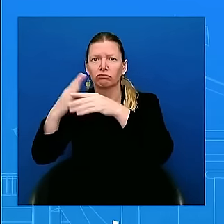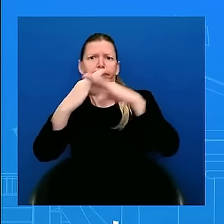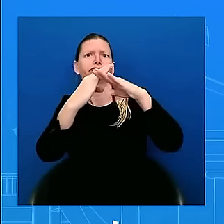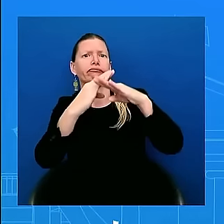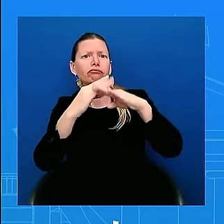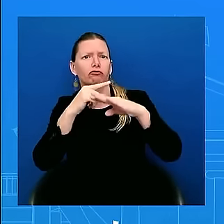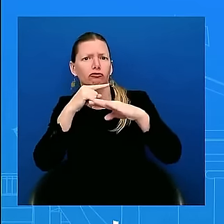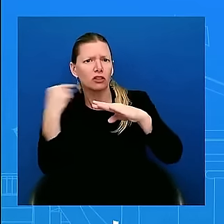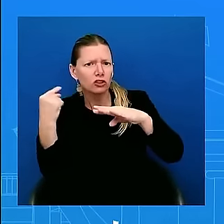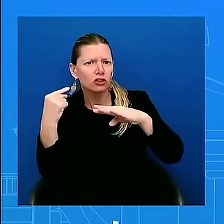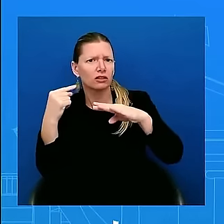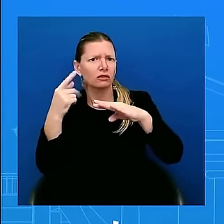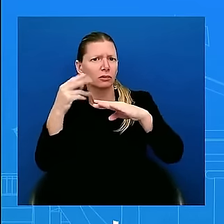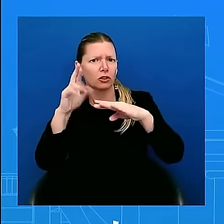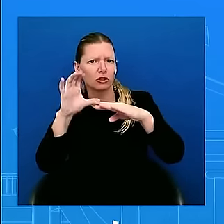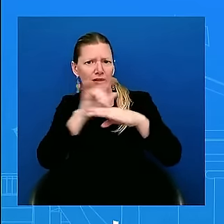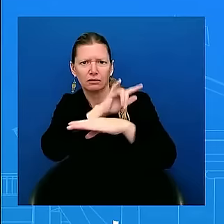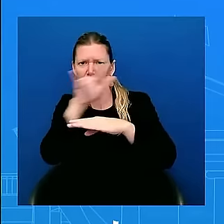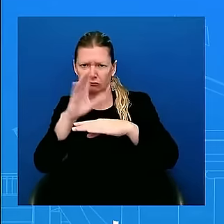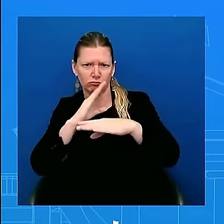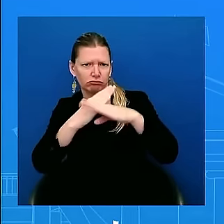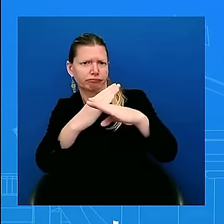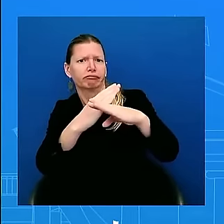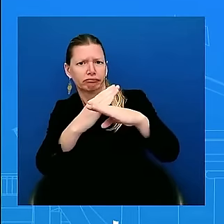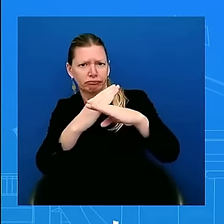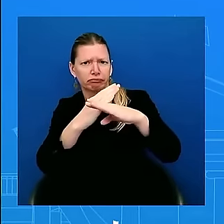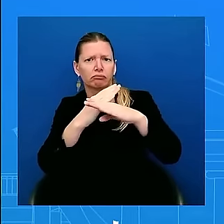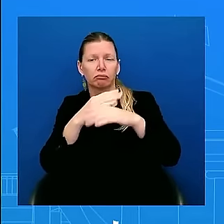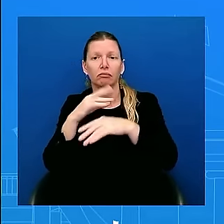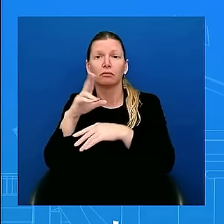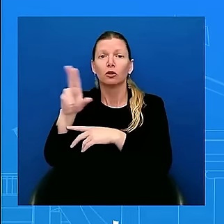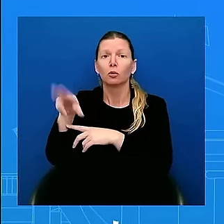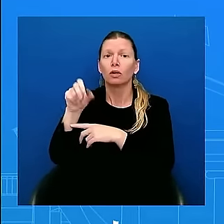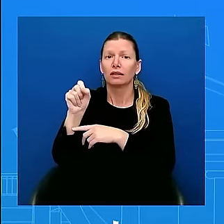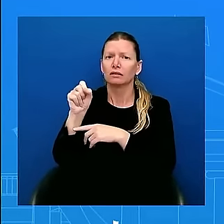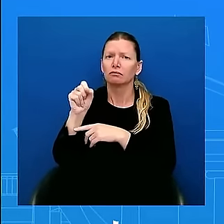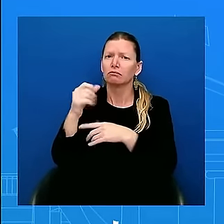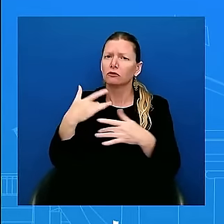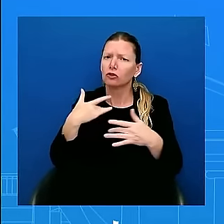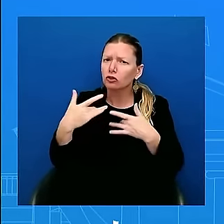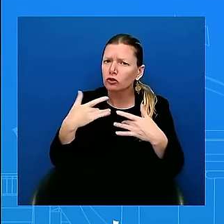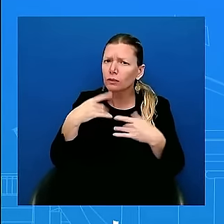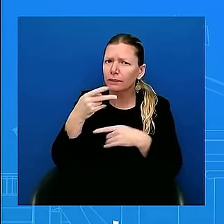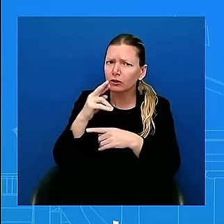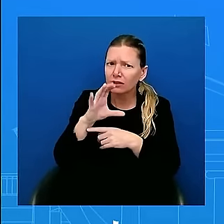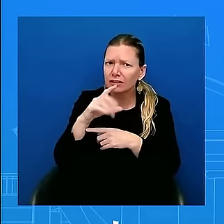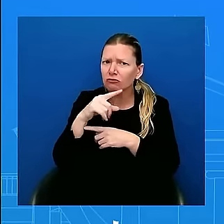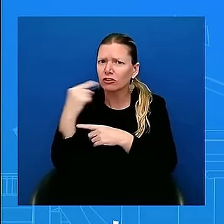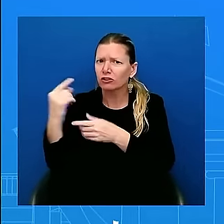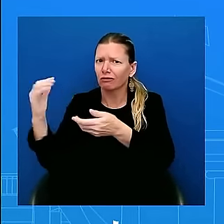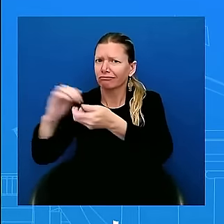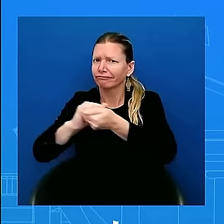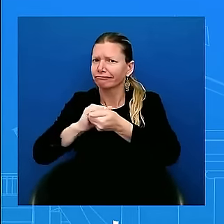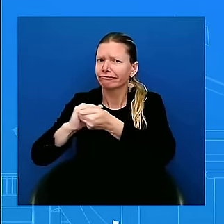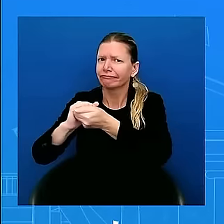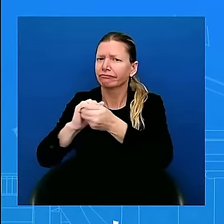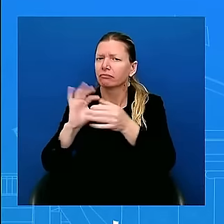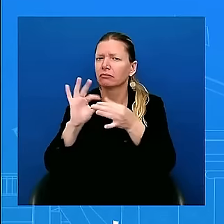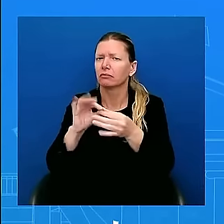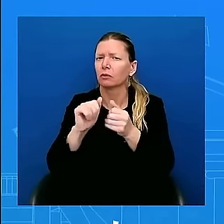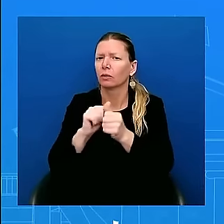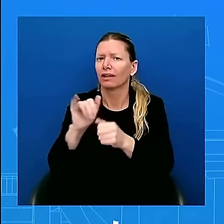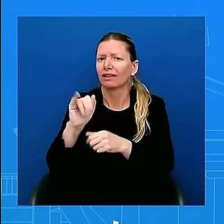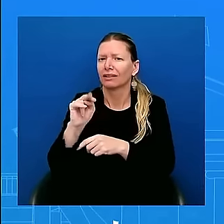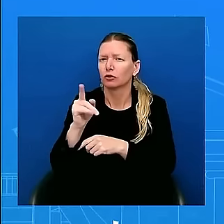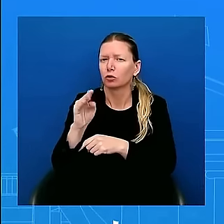PRC and Russian collaboration across all instruments of national power that do not promote global stability and security not just